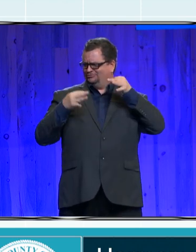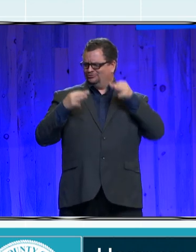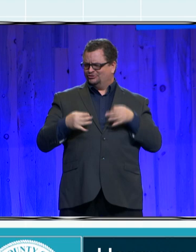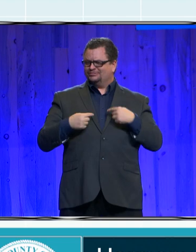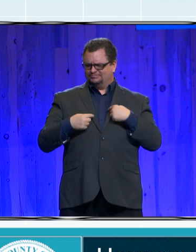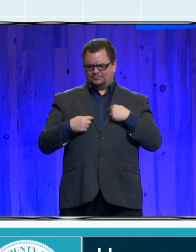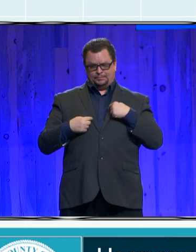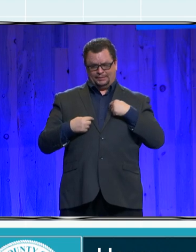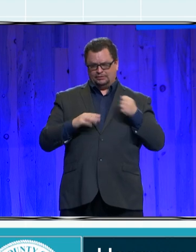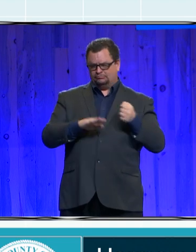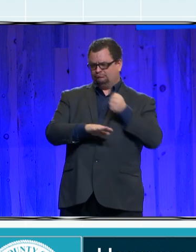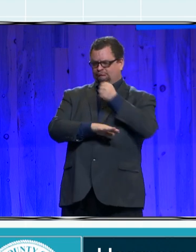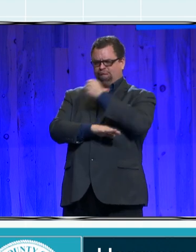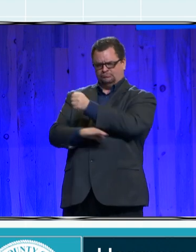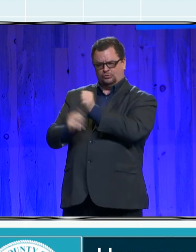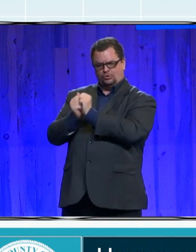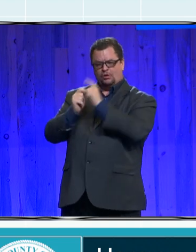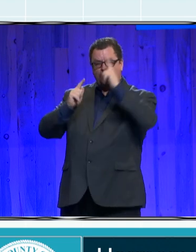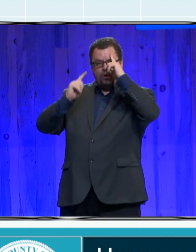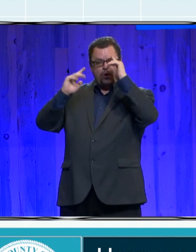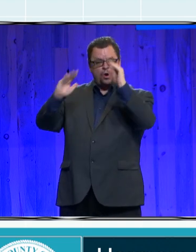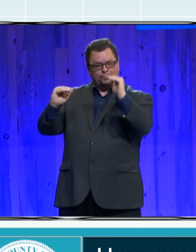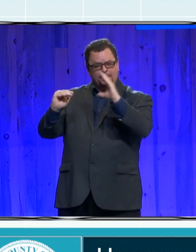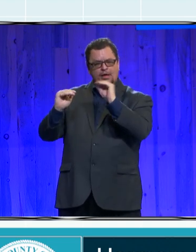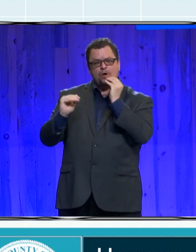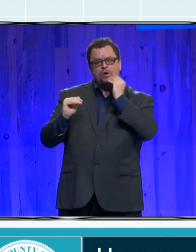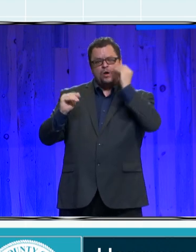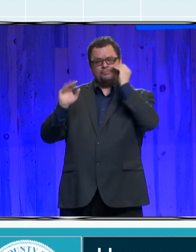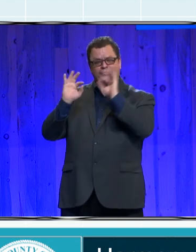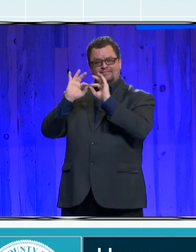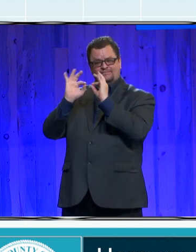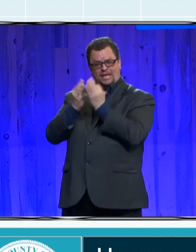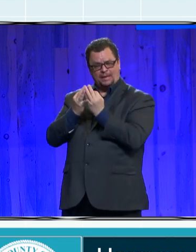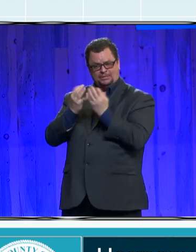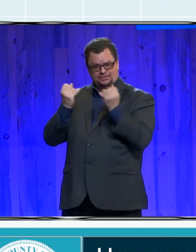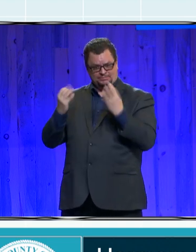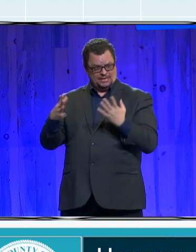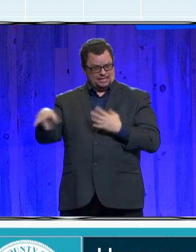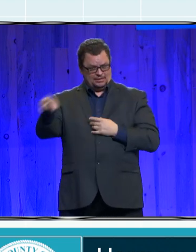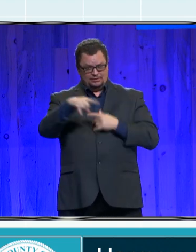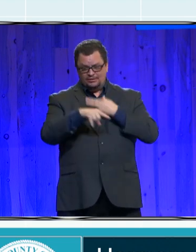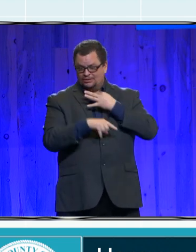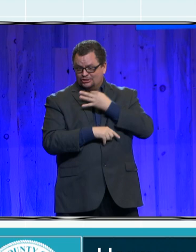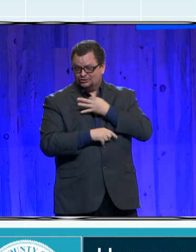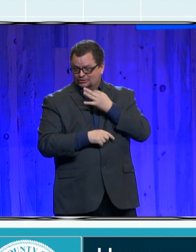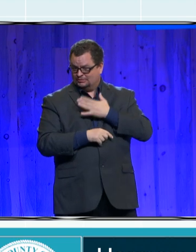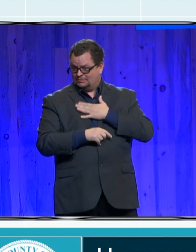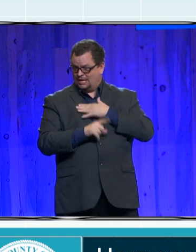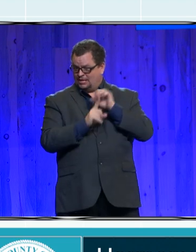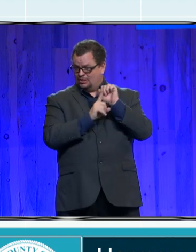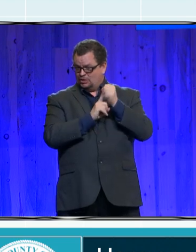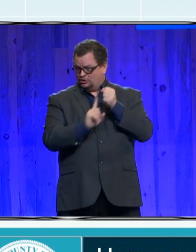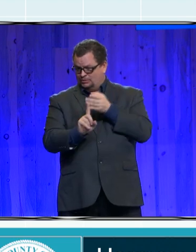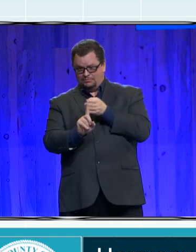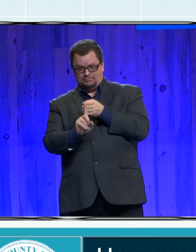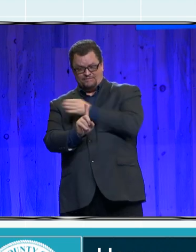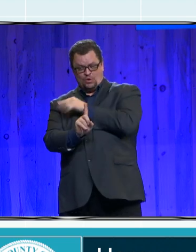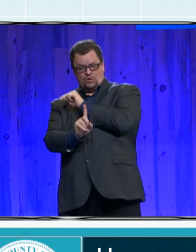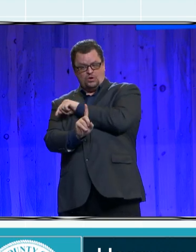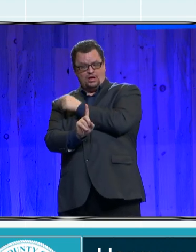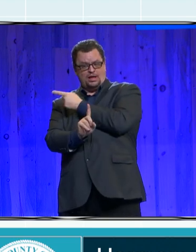family. I'm sure you're curious as to what my circumstances were before I entered the system, and it was, quite simply put,